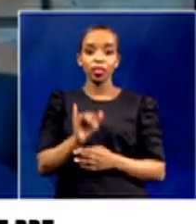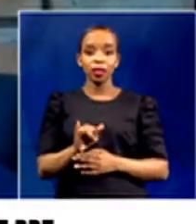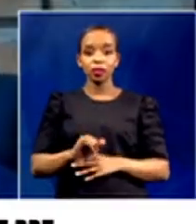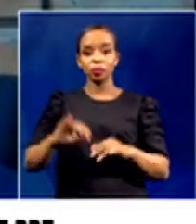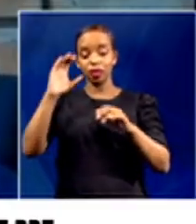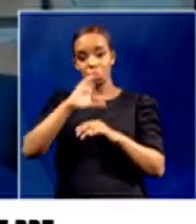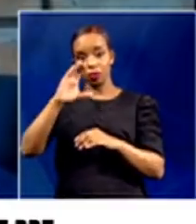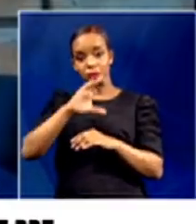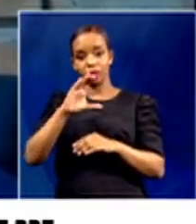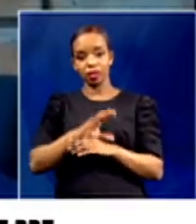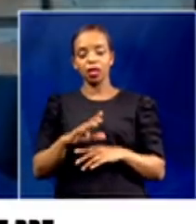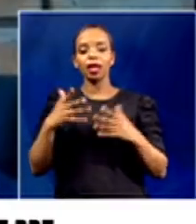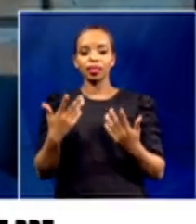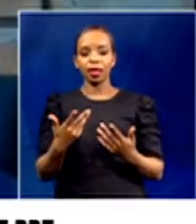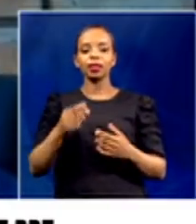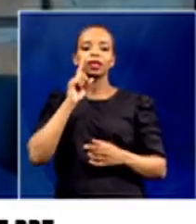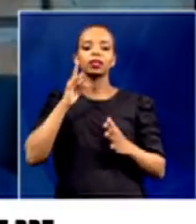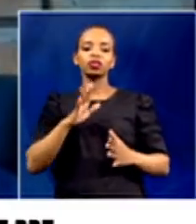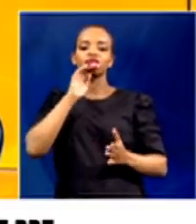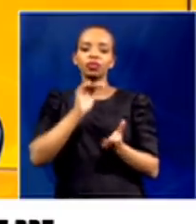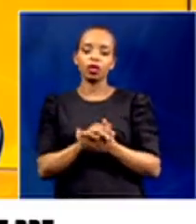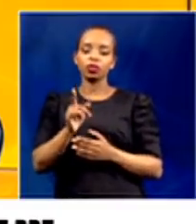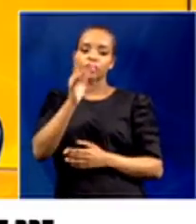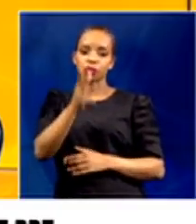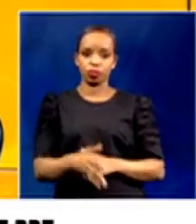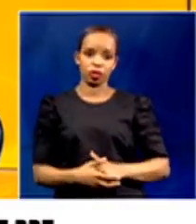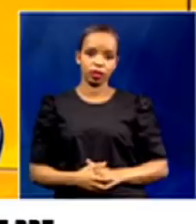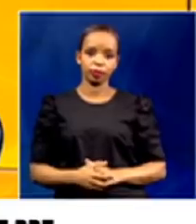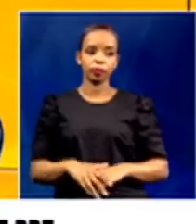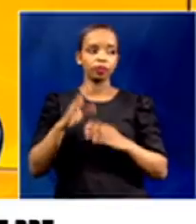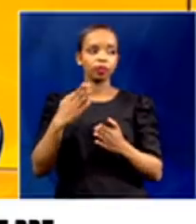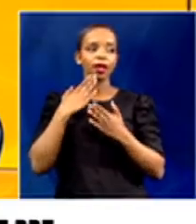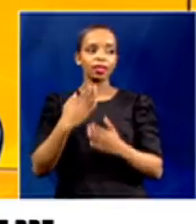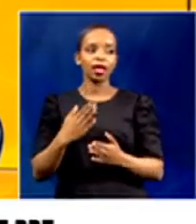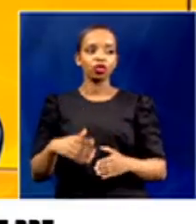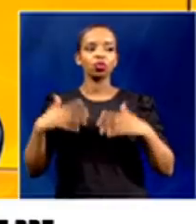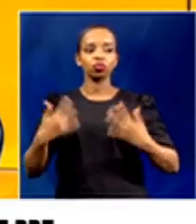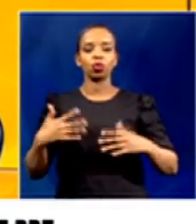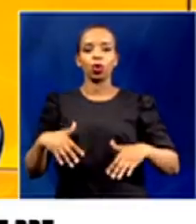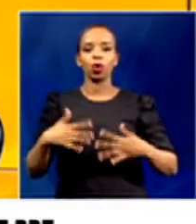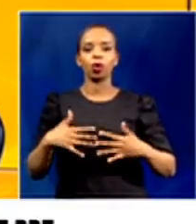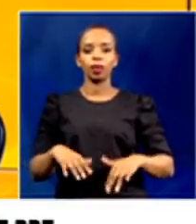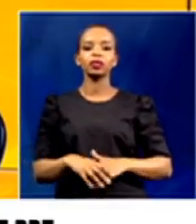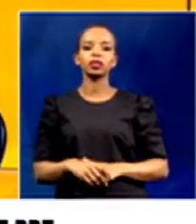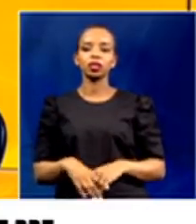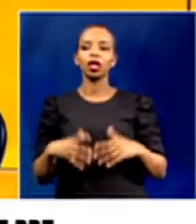way your teachers will trust you. Well, thank you so much, gentlemen. Thank